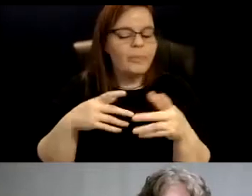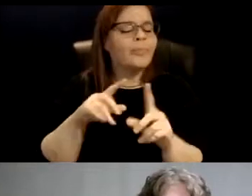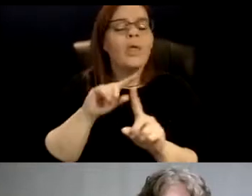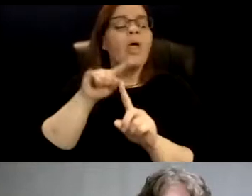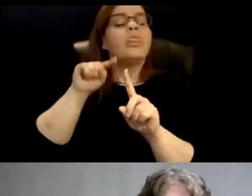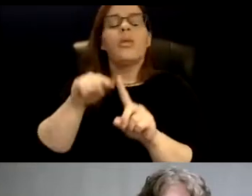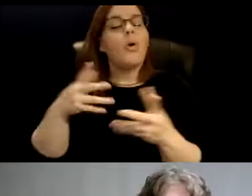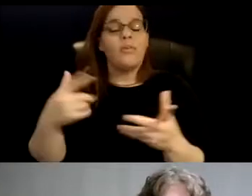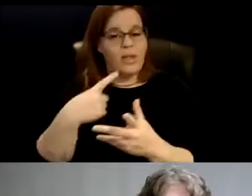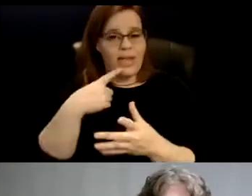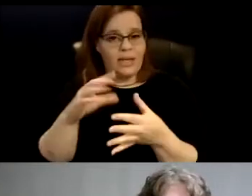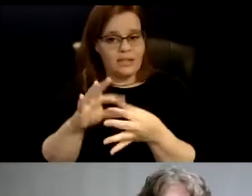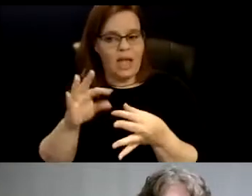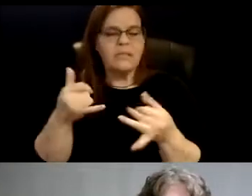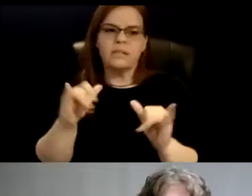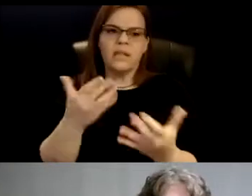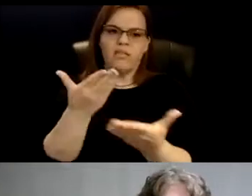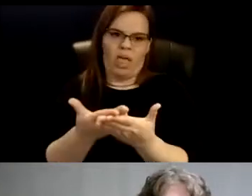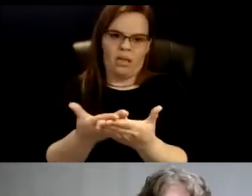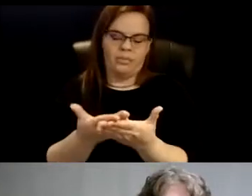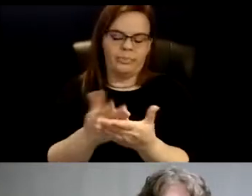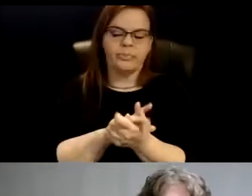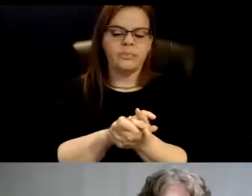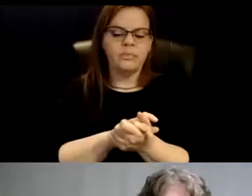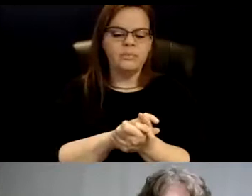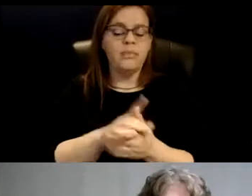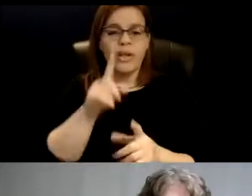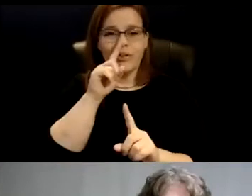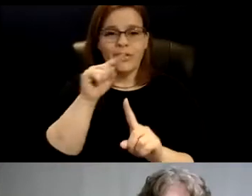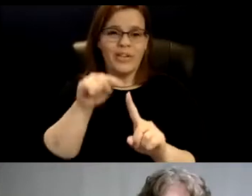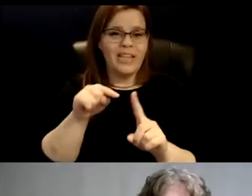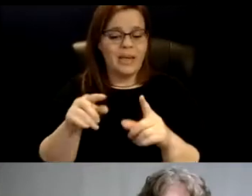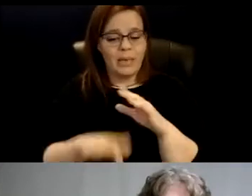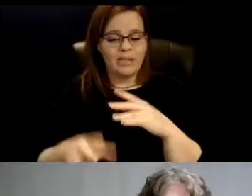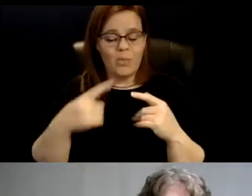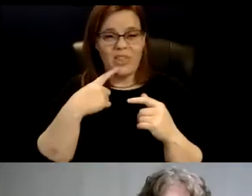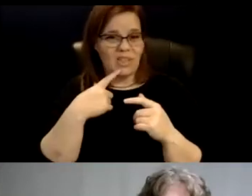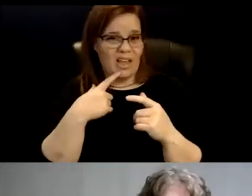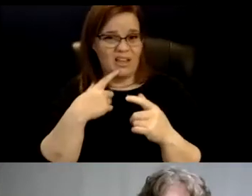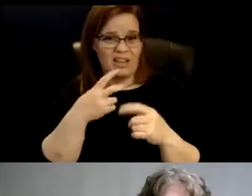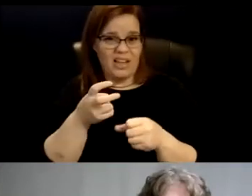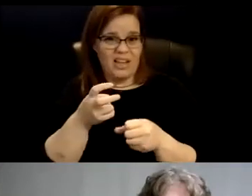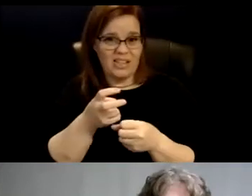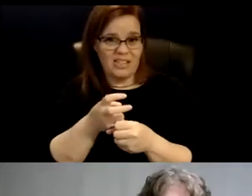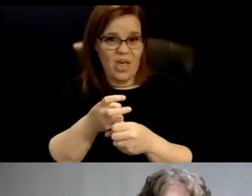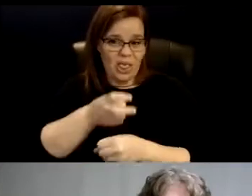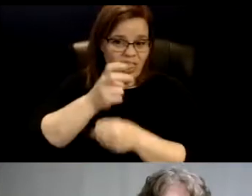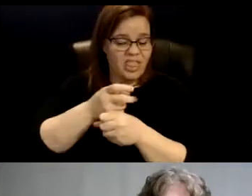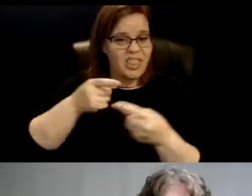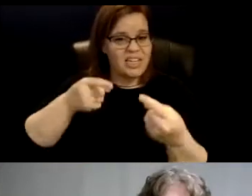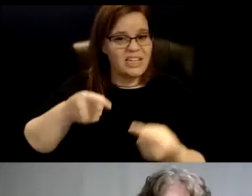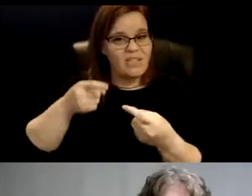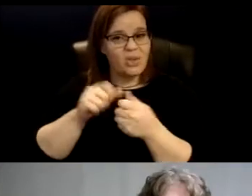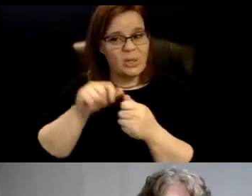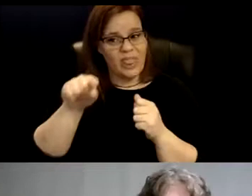still very valid. Um, in that they essentially say that the difficulty with this is that when you have